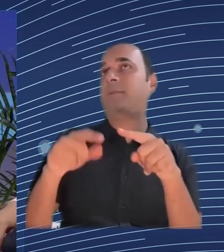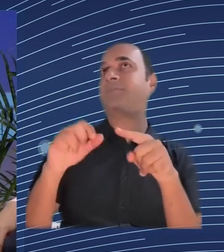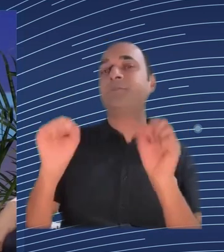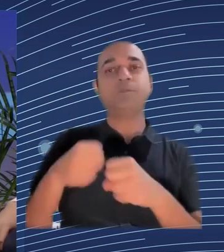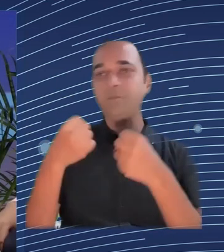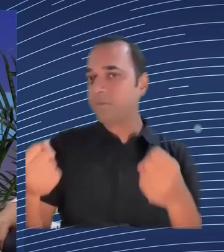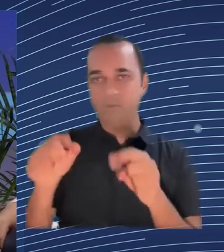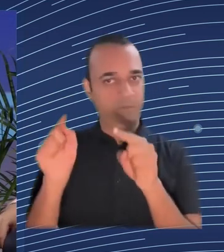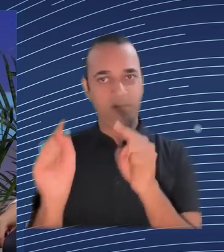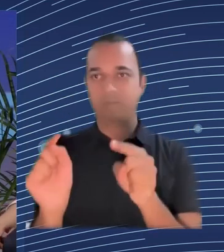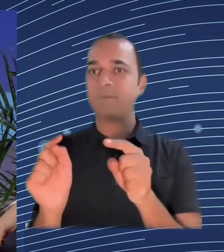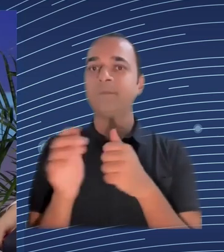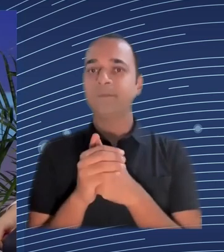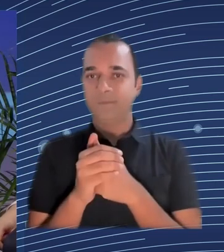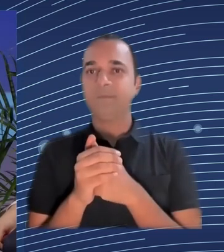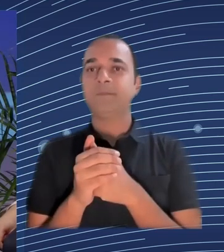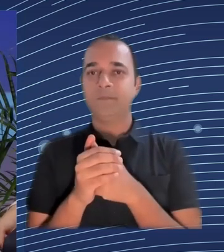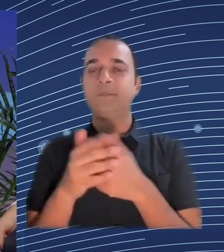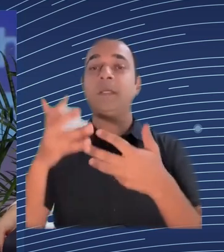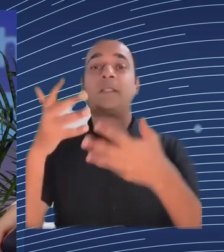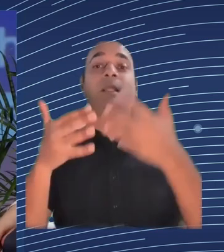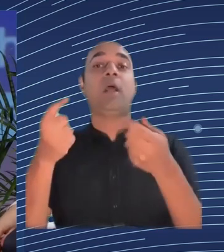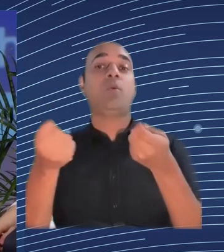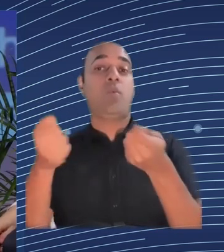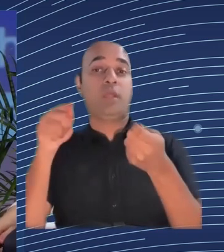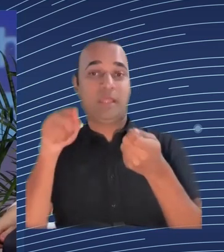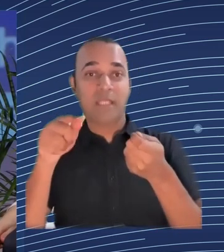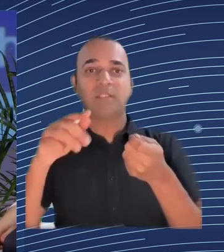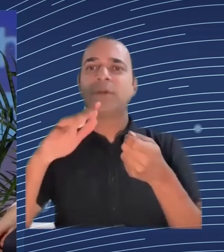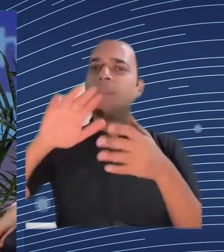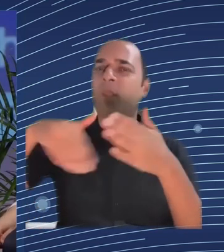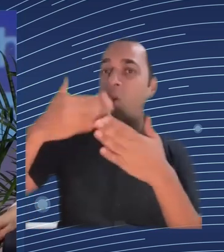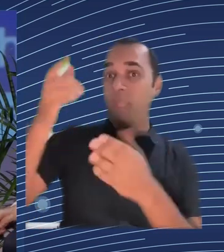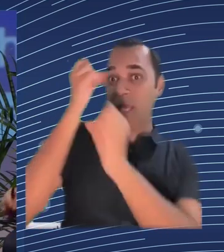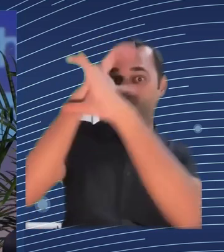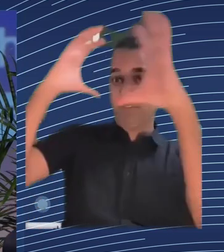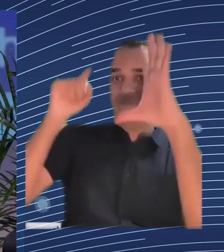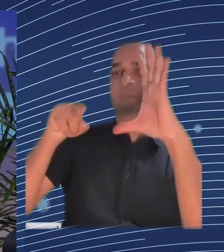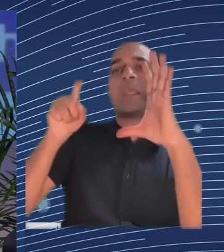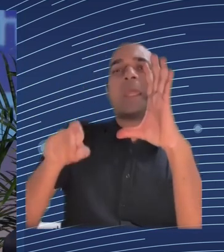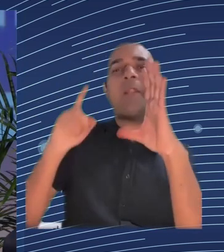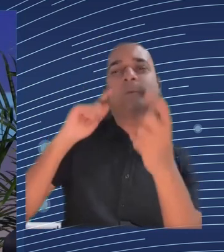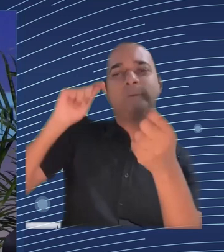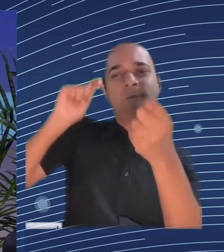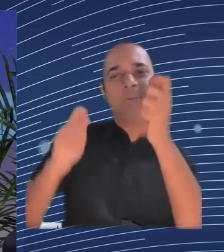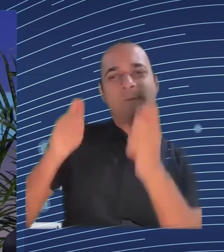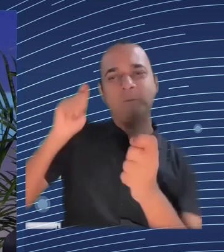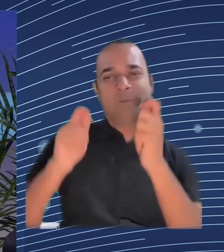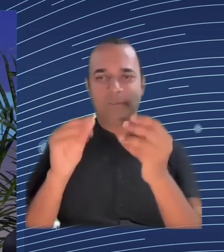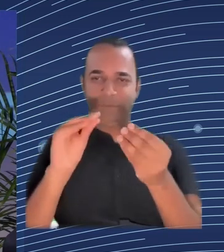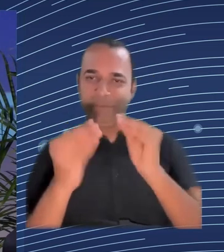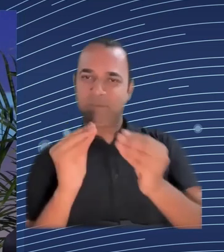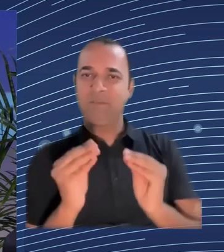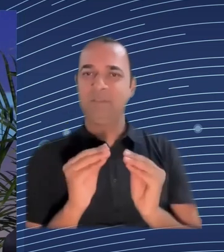protection within the workforce okay it just with a lot of experience over the years in terms of